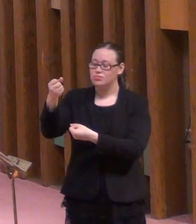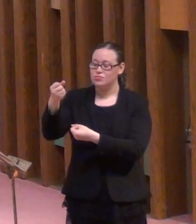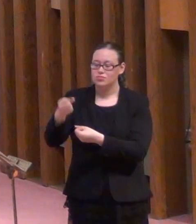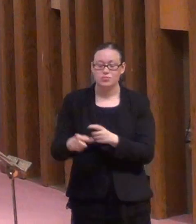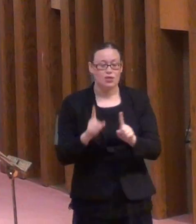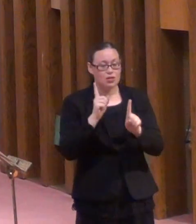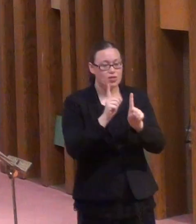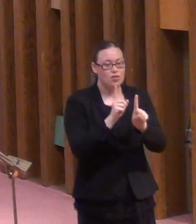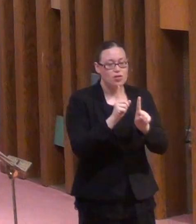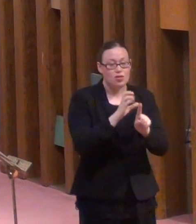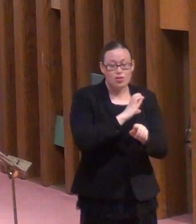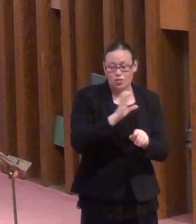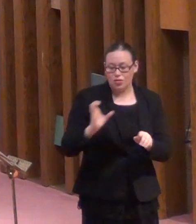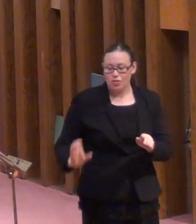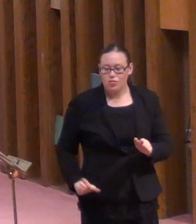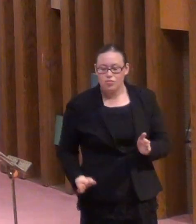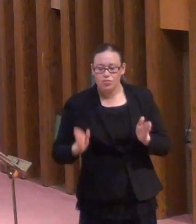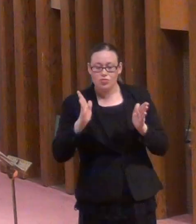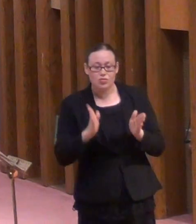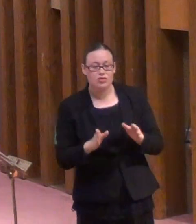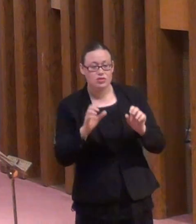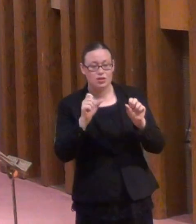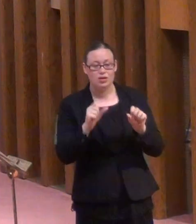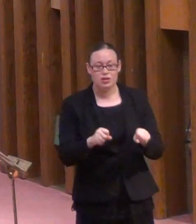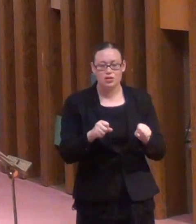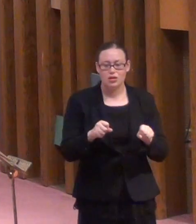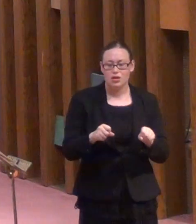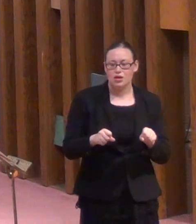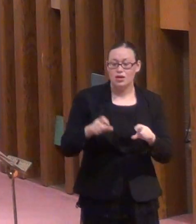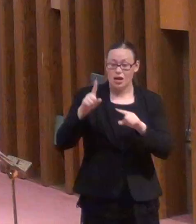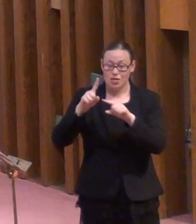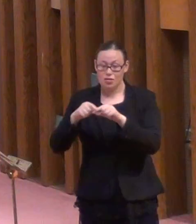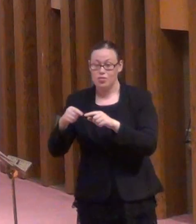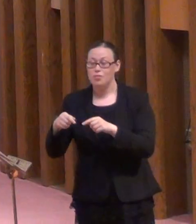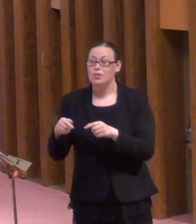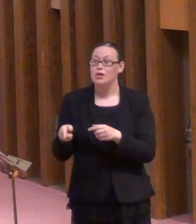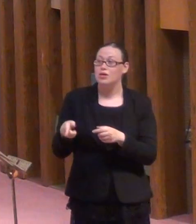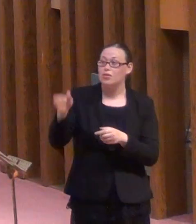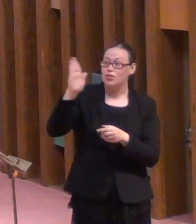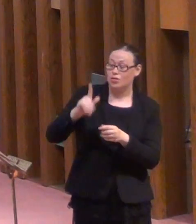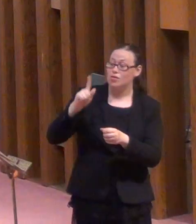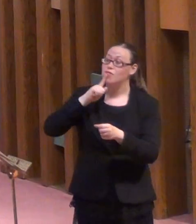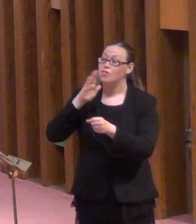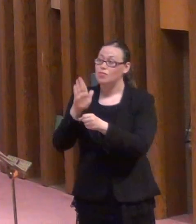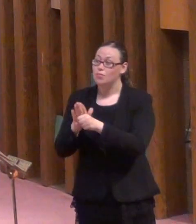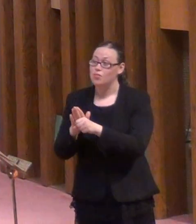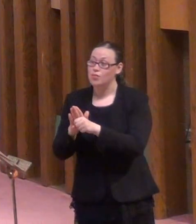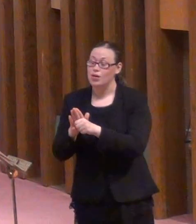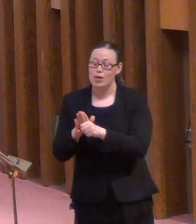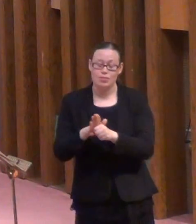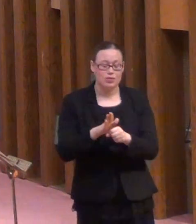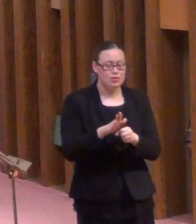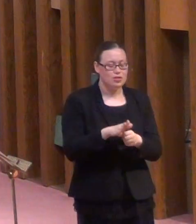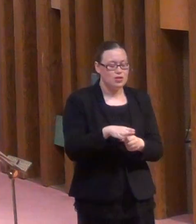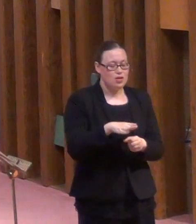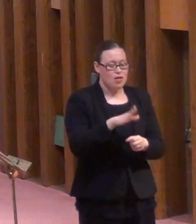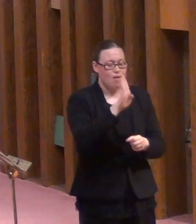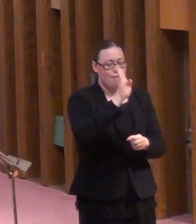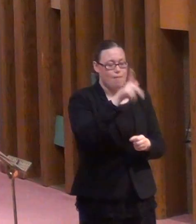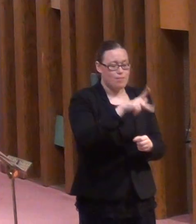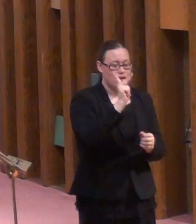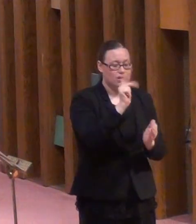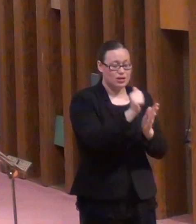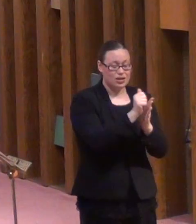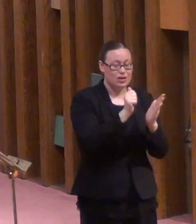Disciples of Jesus draw their assurance from God's promises, not from their bank account. Idle money is just as likely